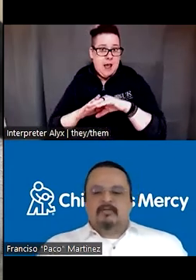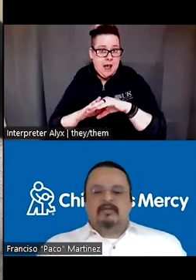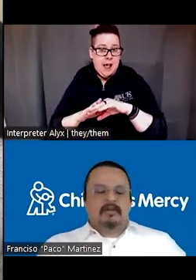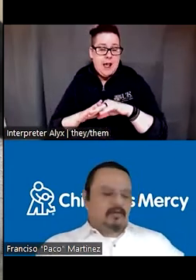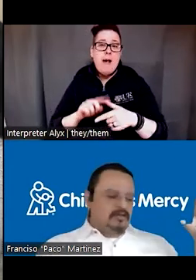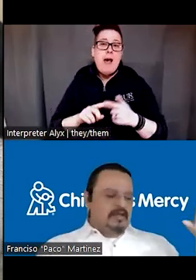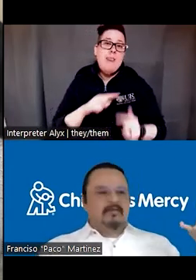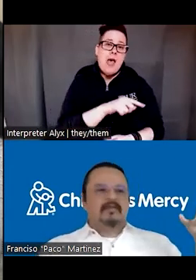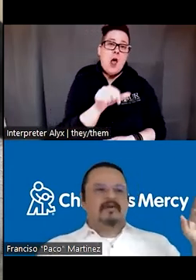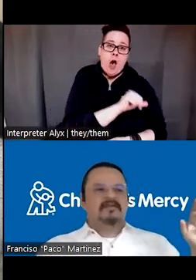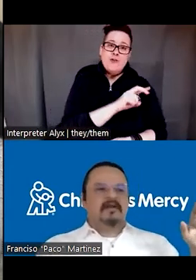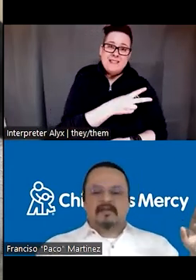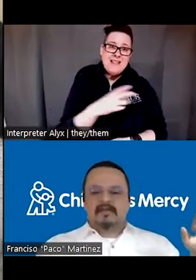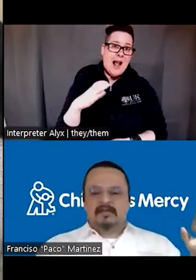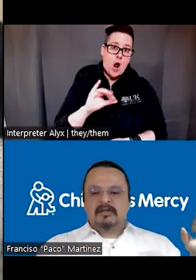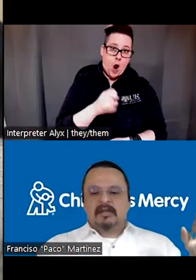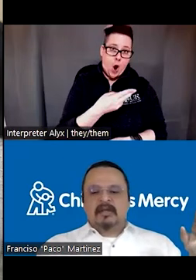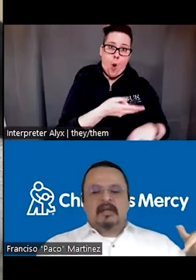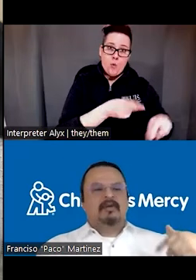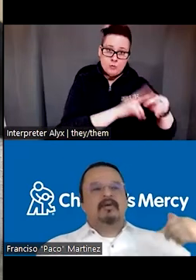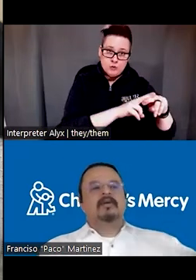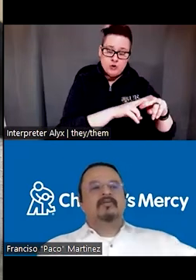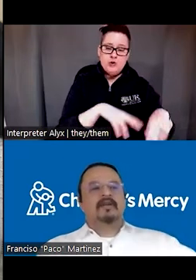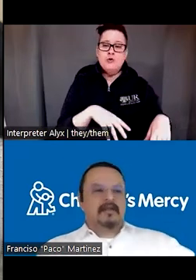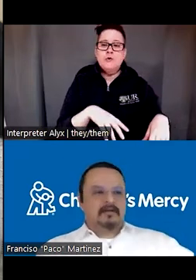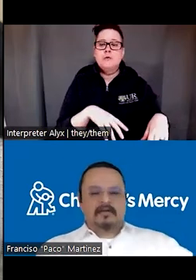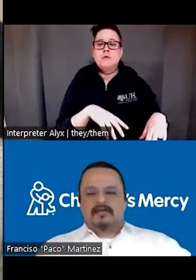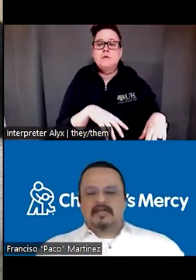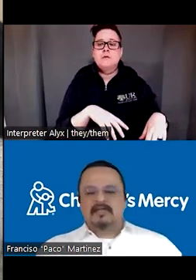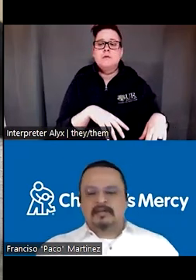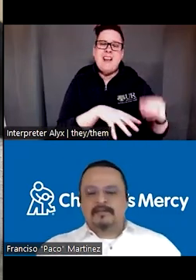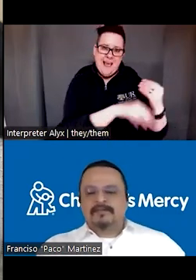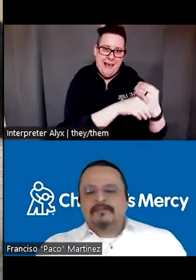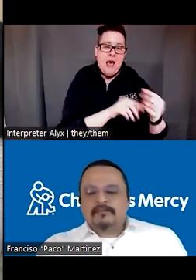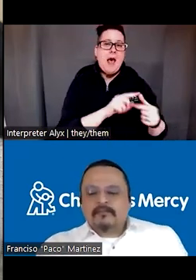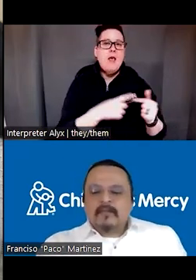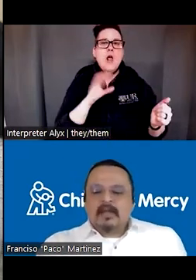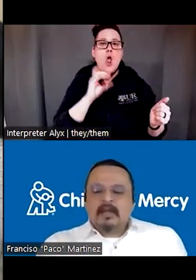will go with or stay with the first organization and we will look for a second organization.